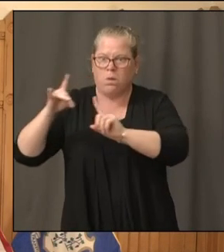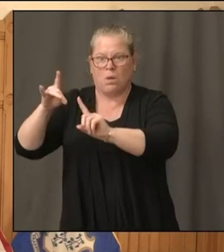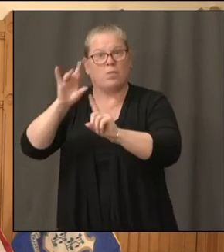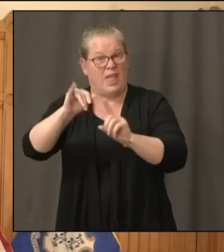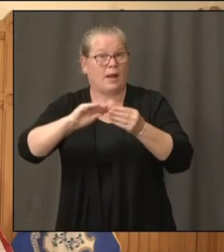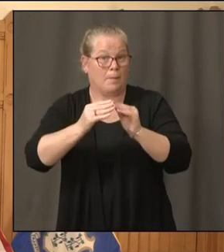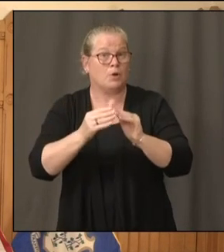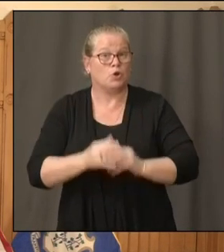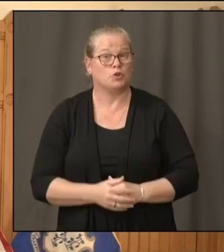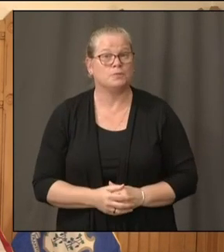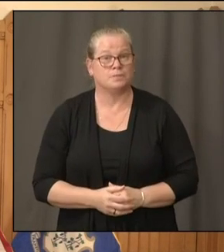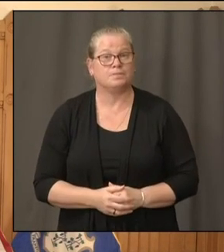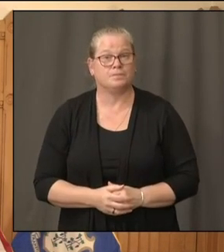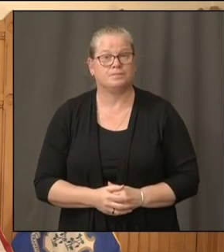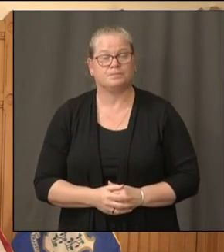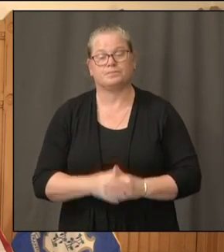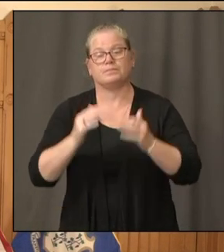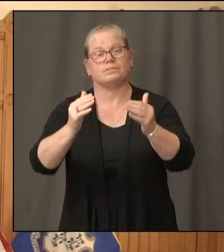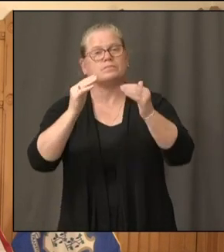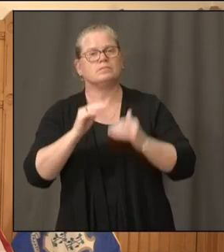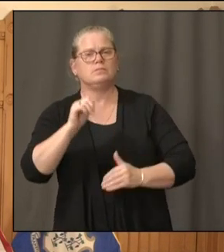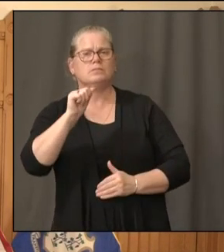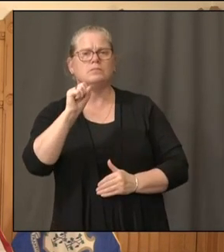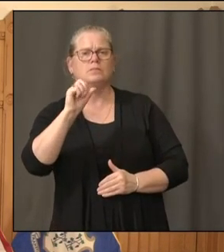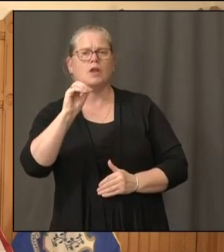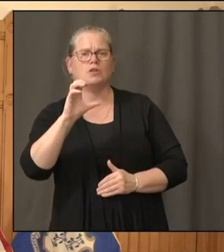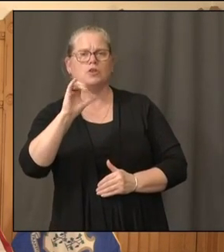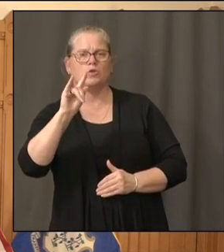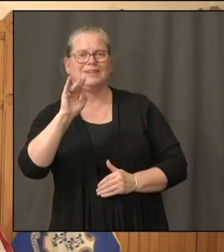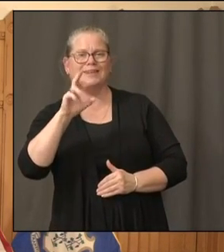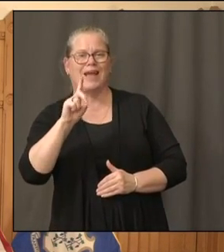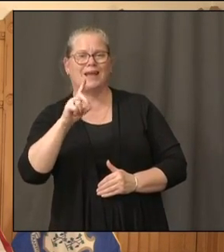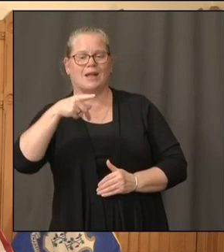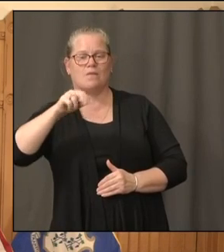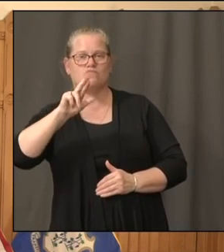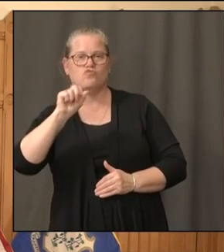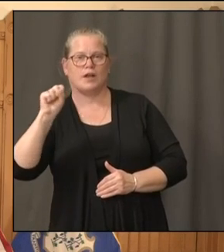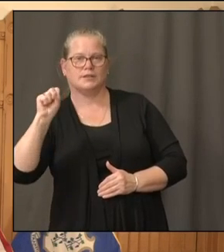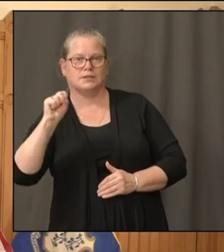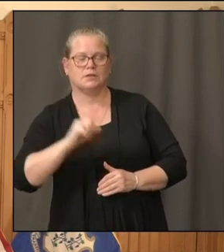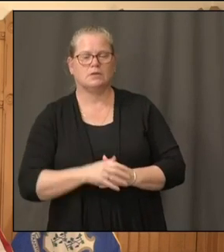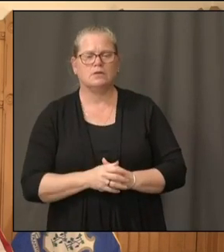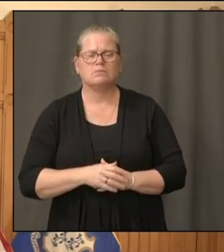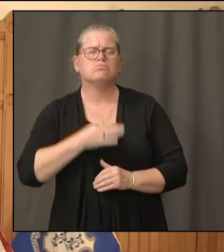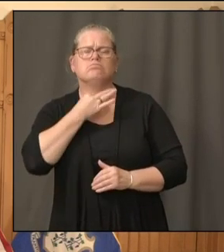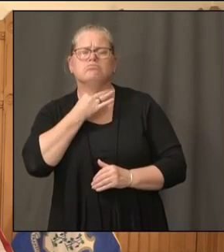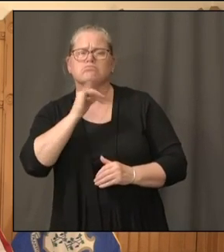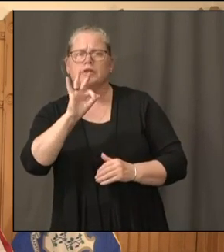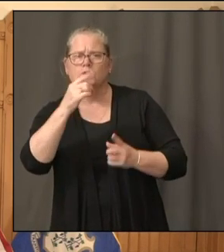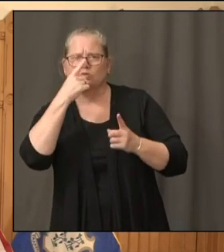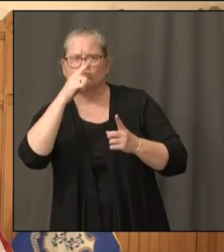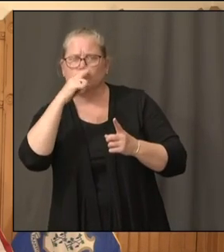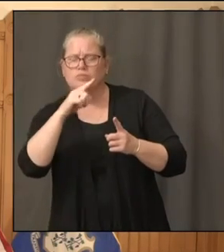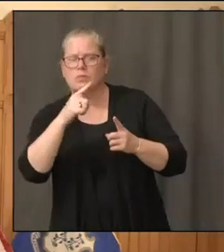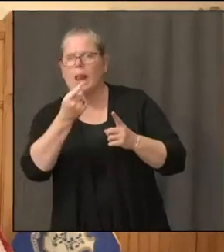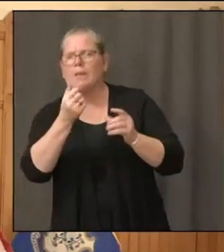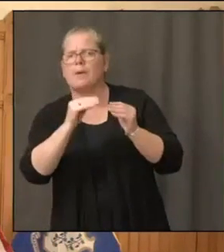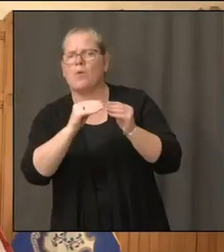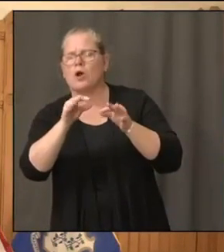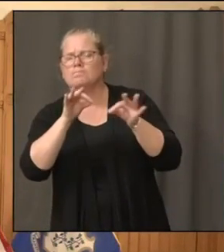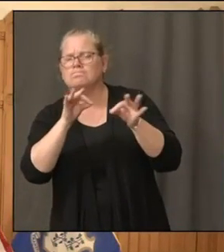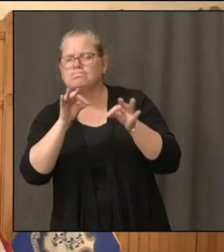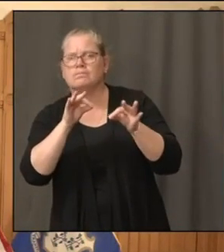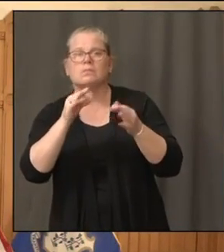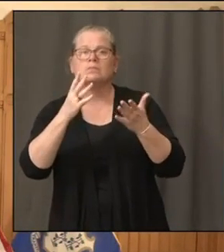Carter, I was wondering if you could continue on with that a little bit. What are your thoughts about what we can expect for a second wave? When might it happen, and